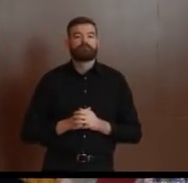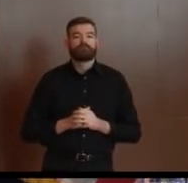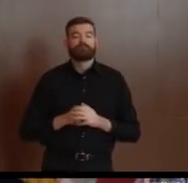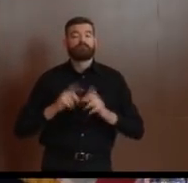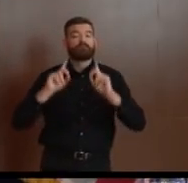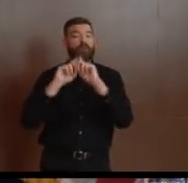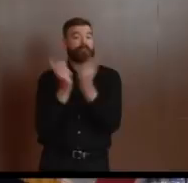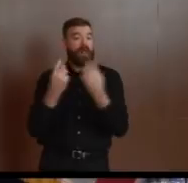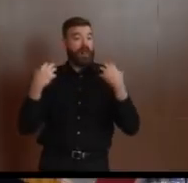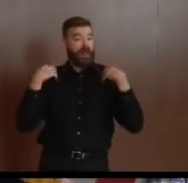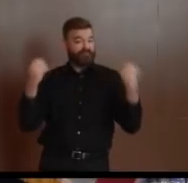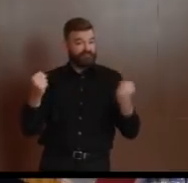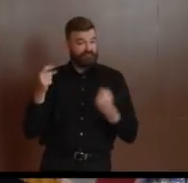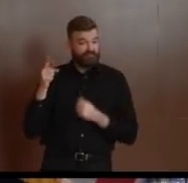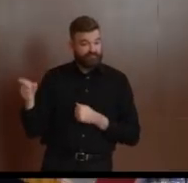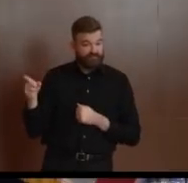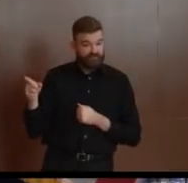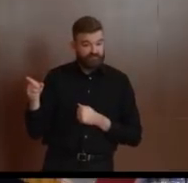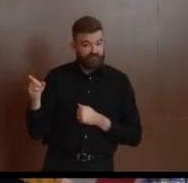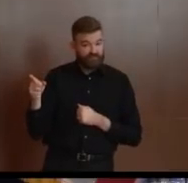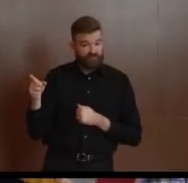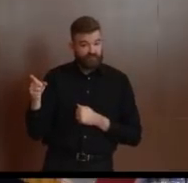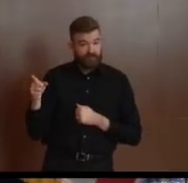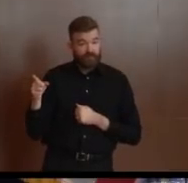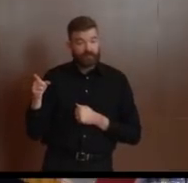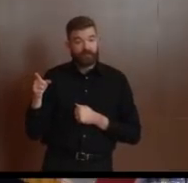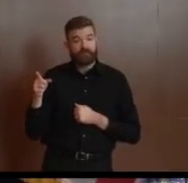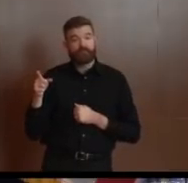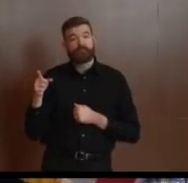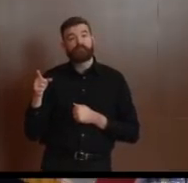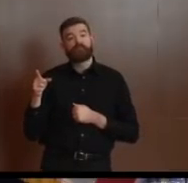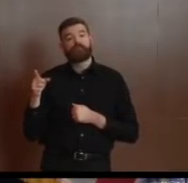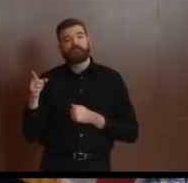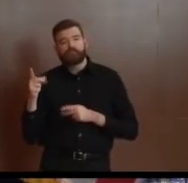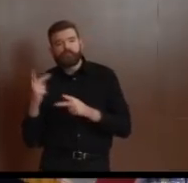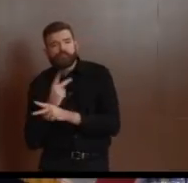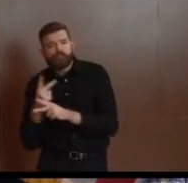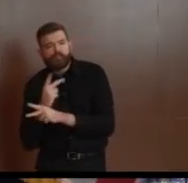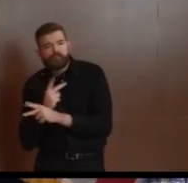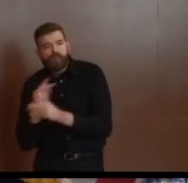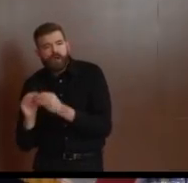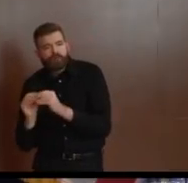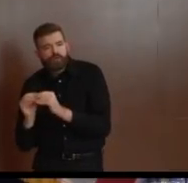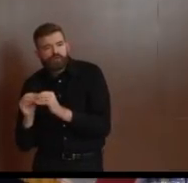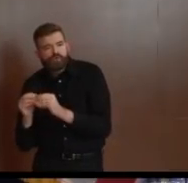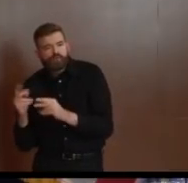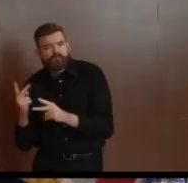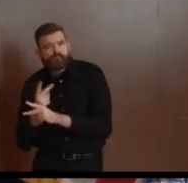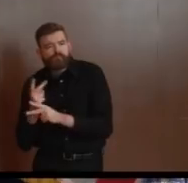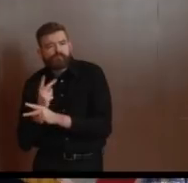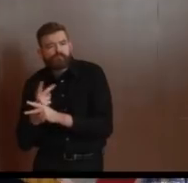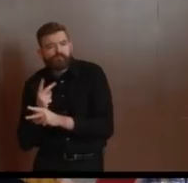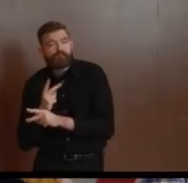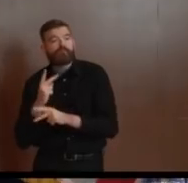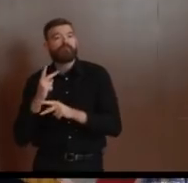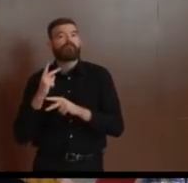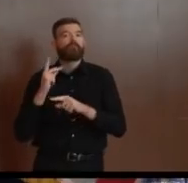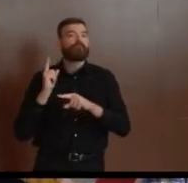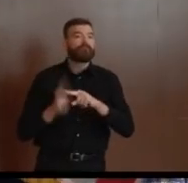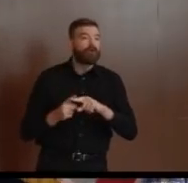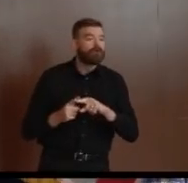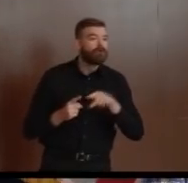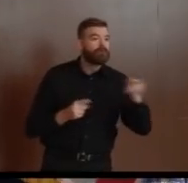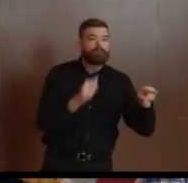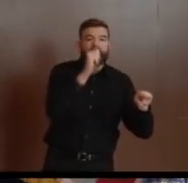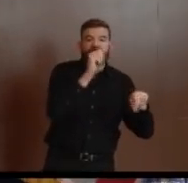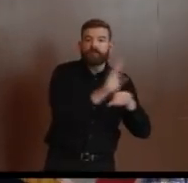of the people they test versus the increasing scale operations by the private sector firms. So I'm going to keep the words